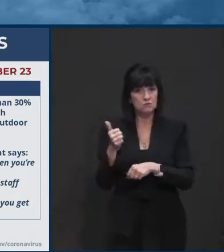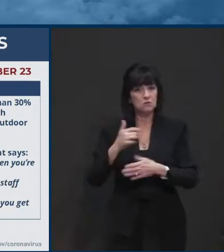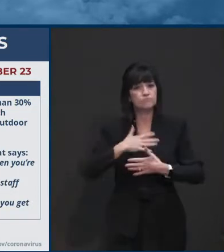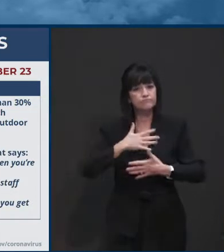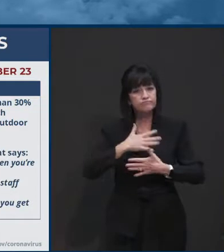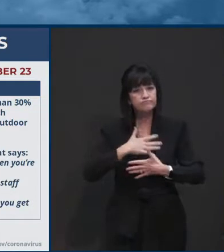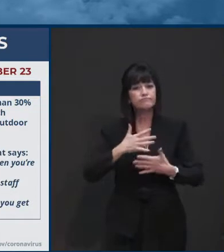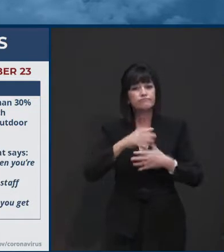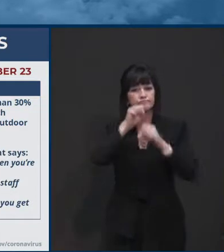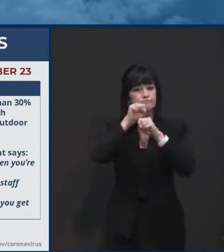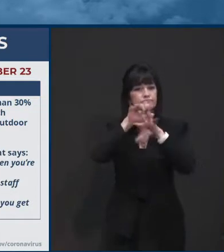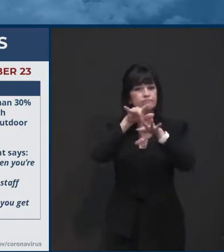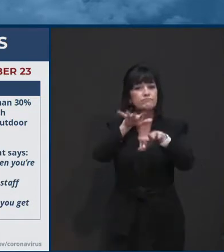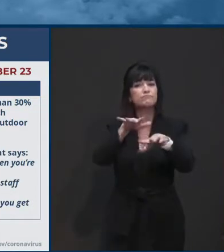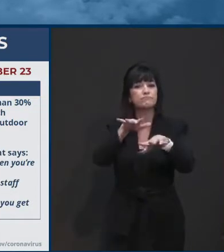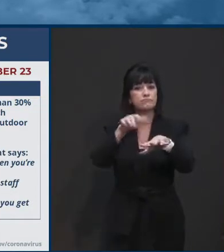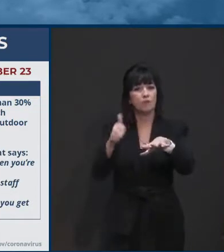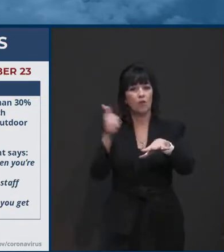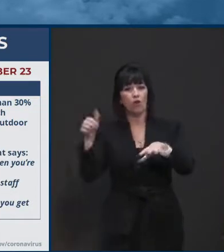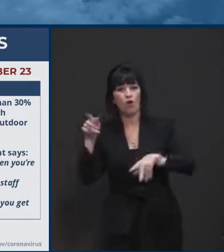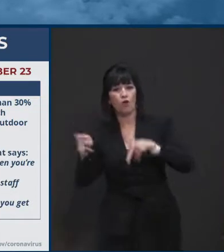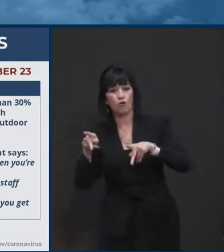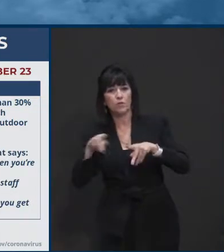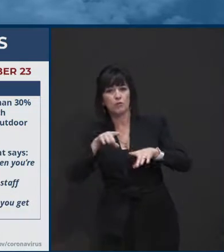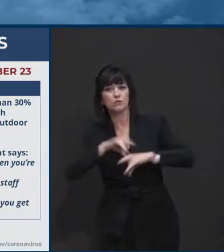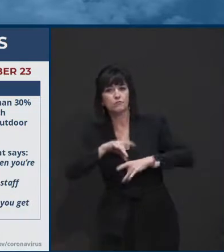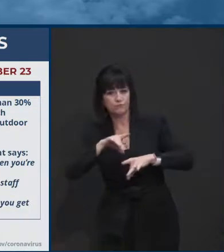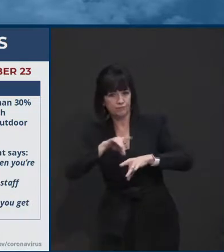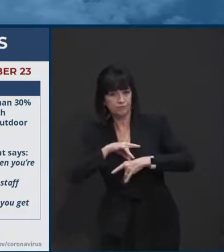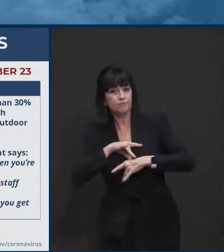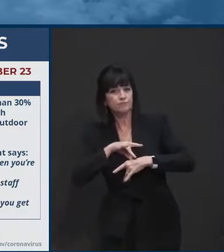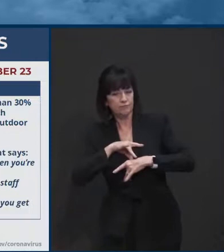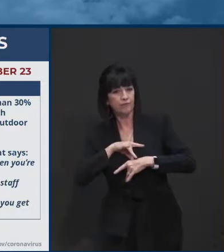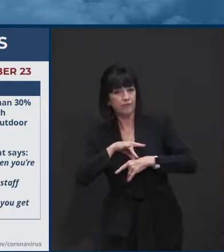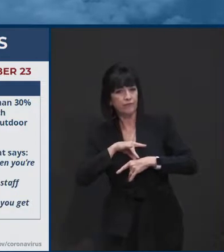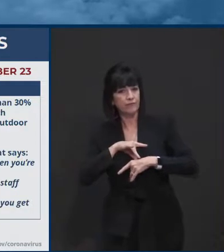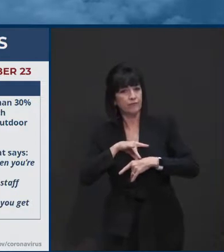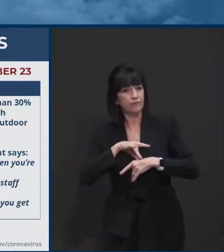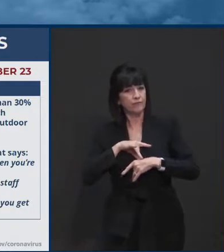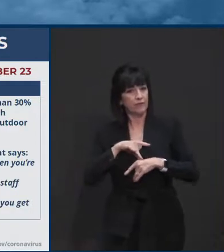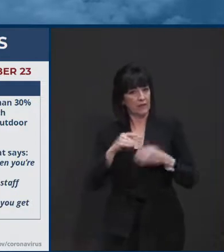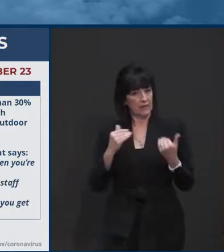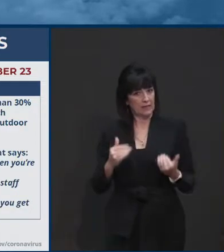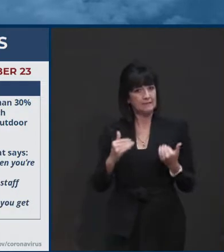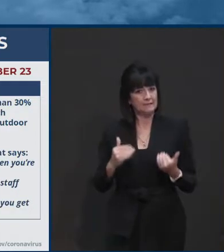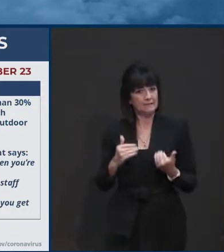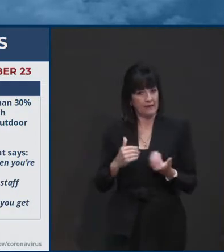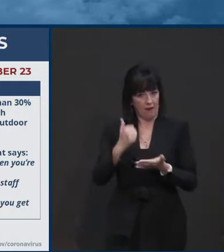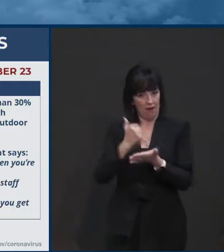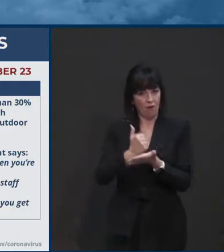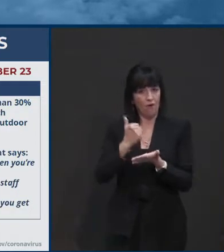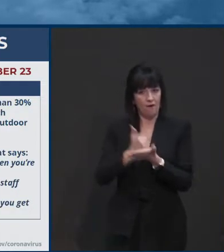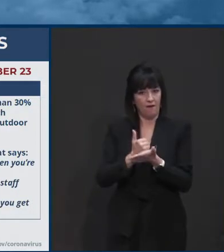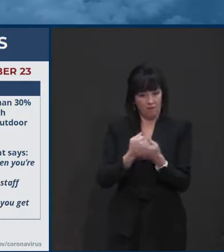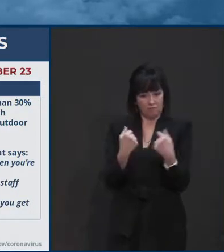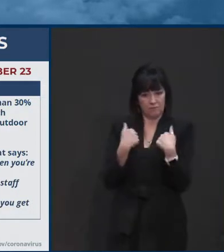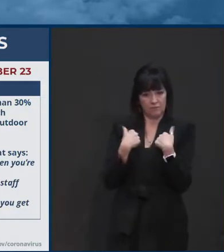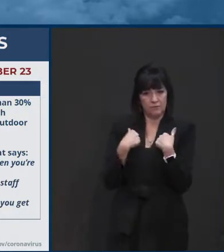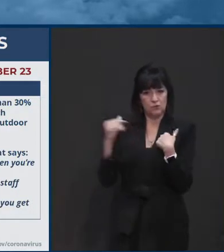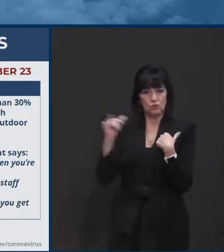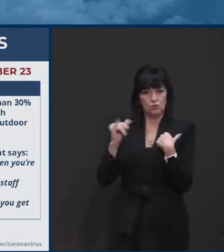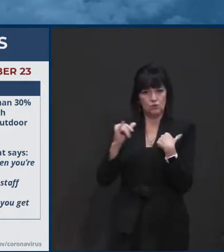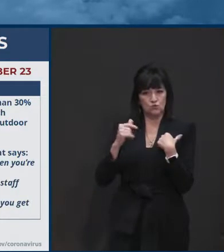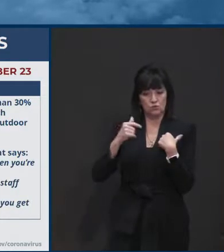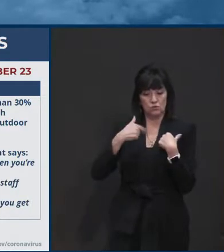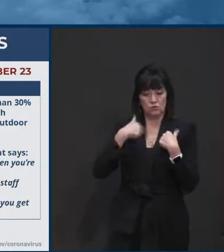particles coming from the mask wearer. But increasingly, there's evidence that it helps the other way around too, and